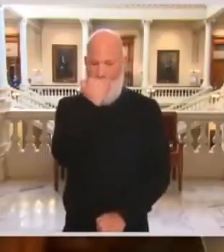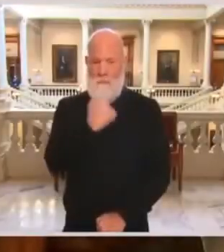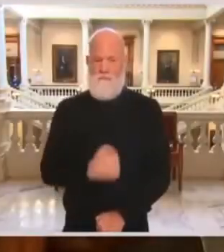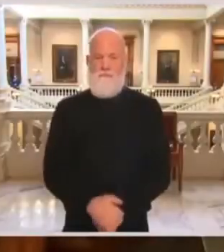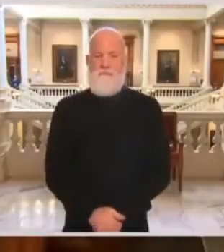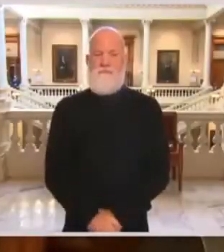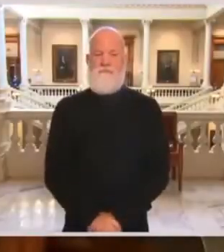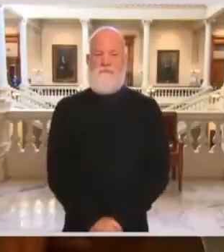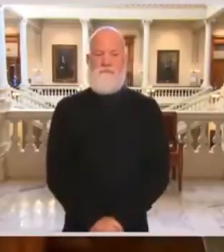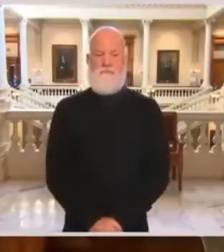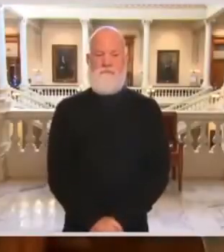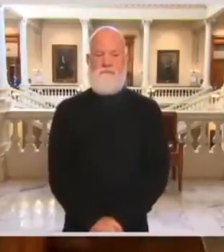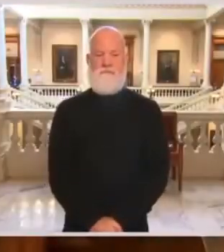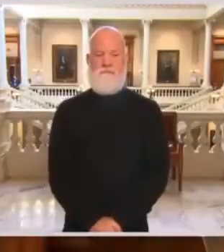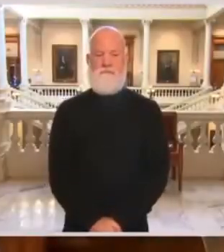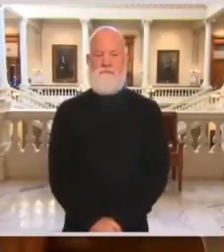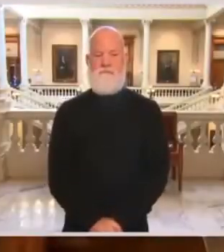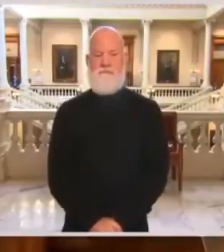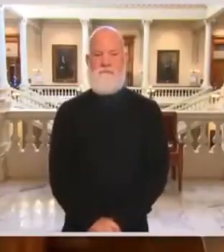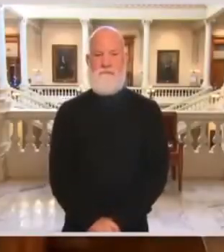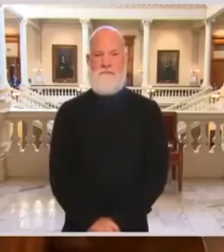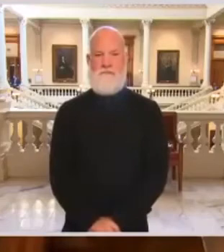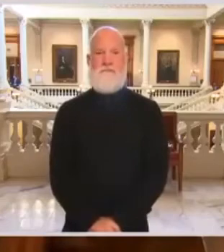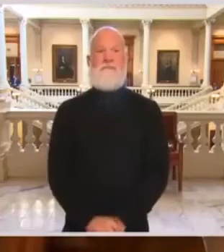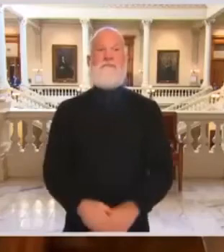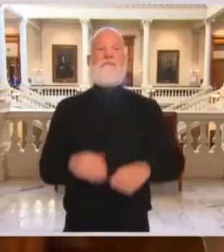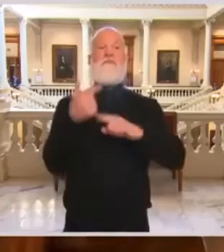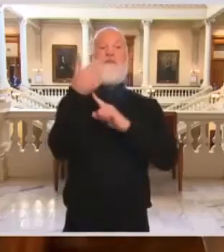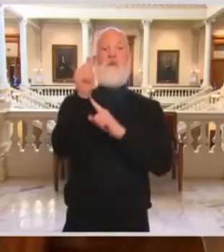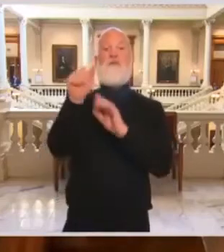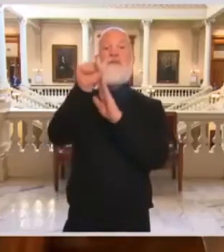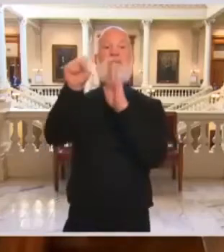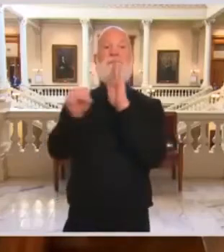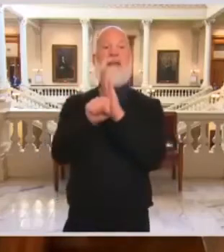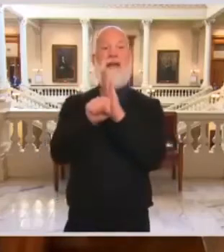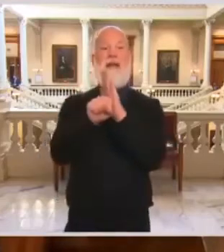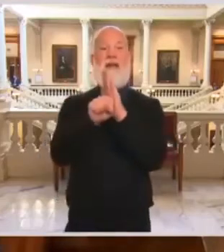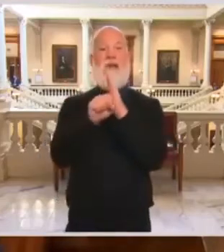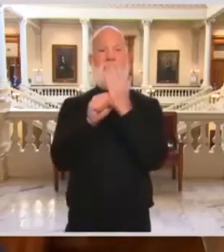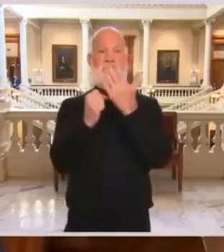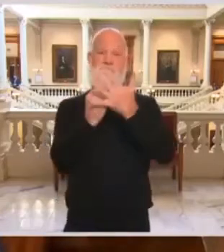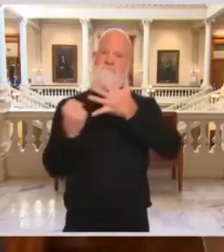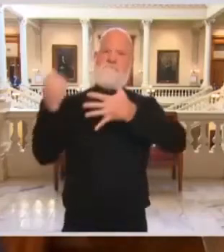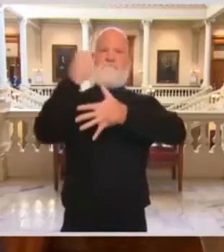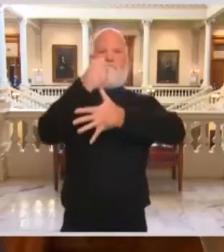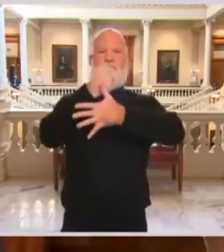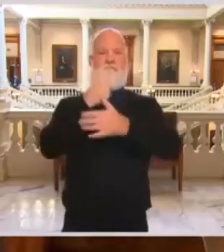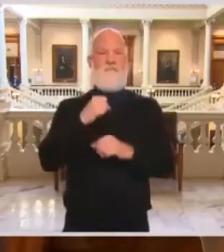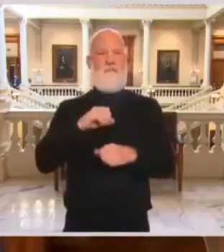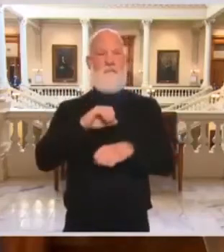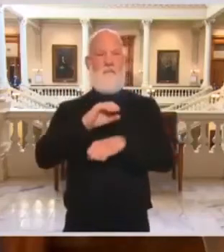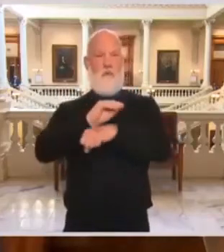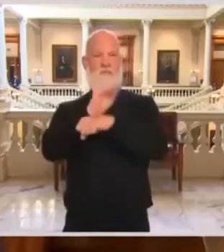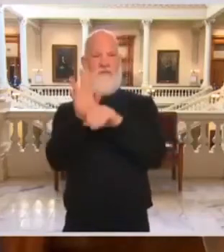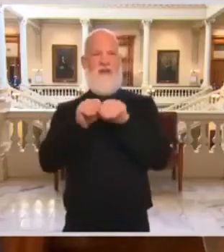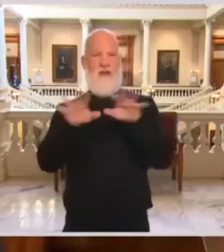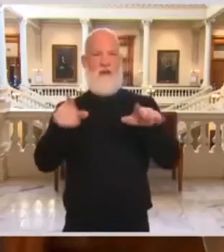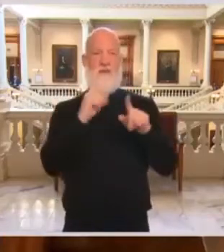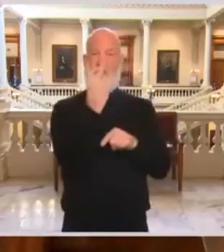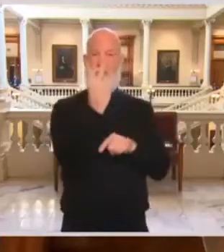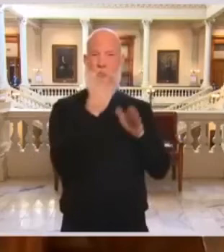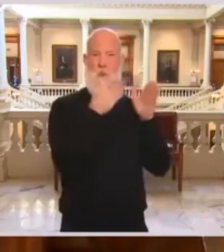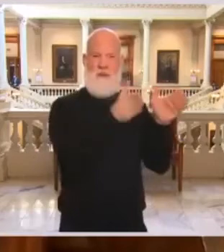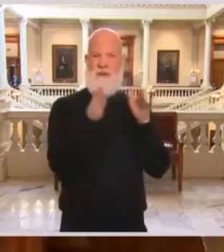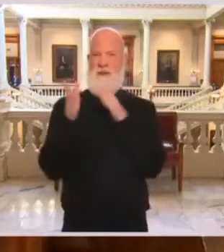The state prioritized the fight against COVID-19 in two other specific areas, PPE procurement and